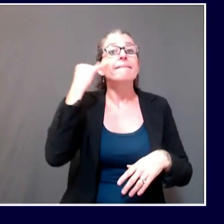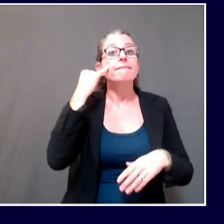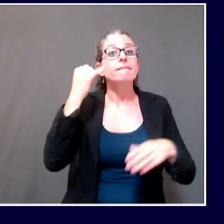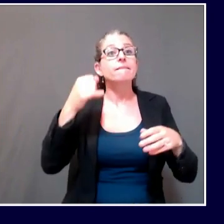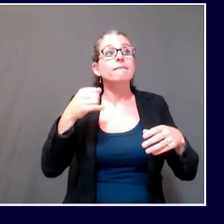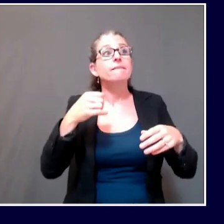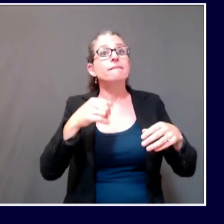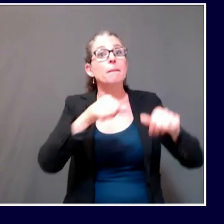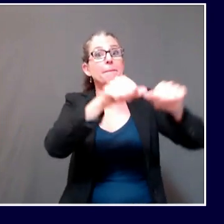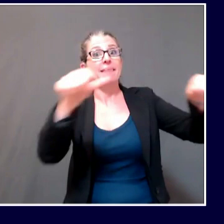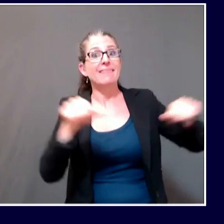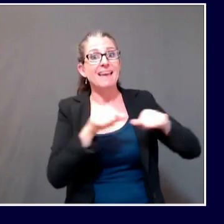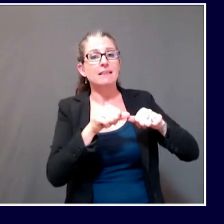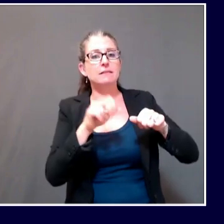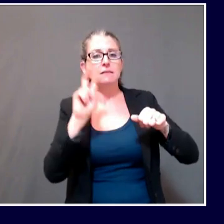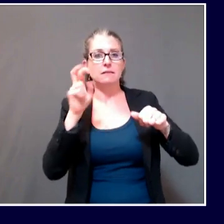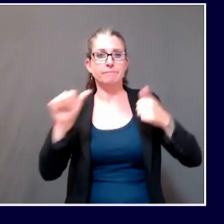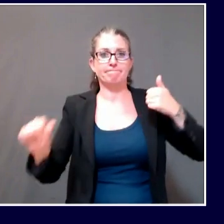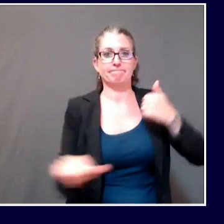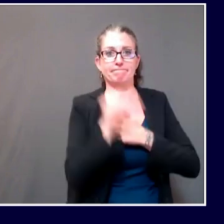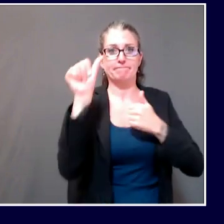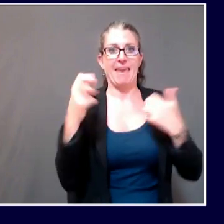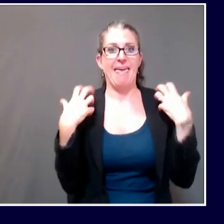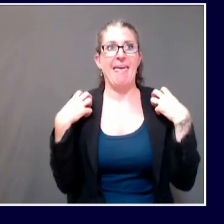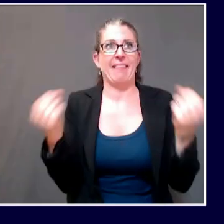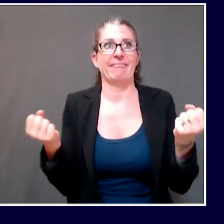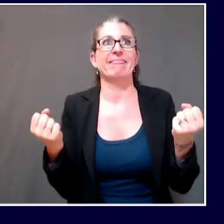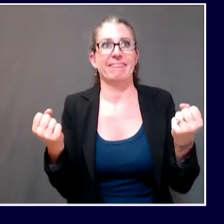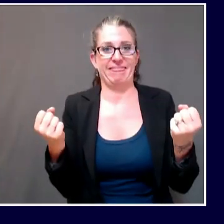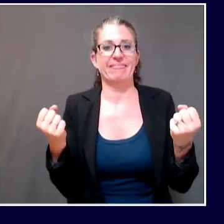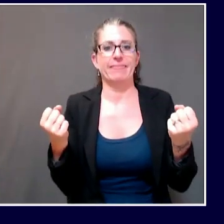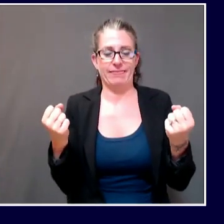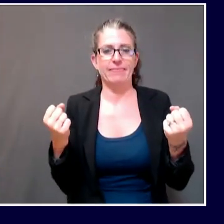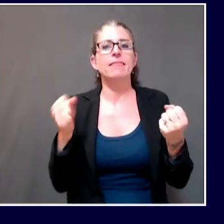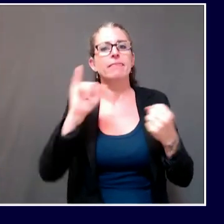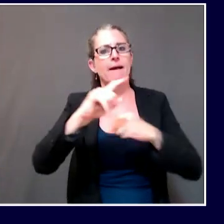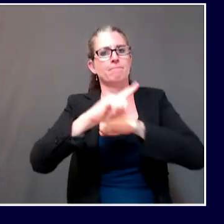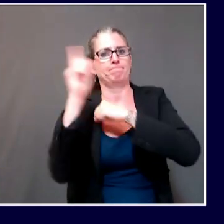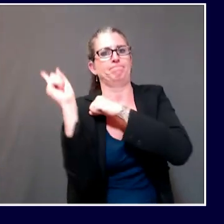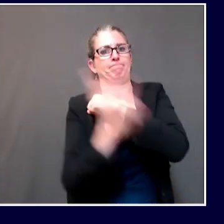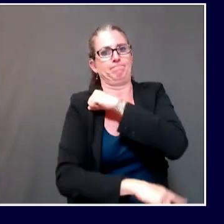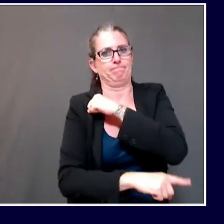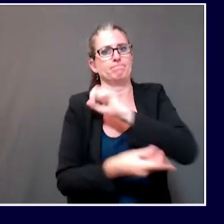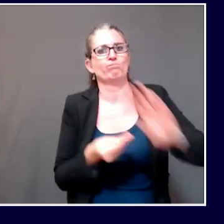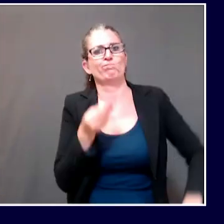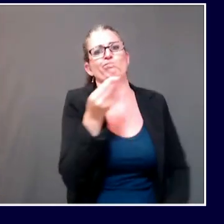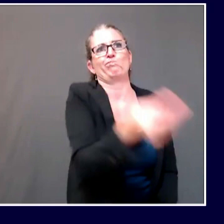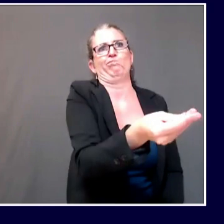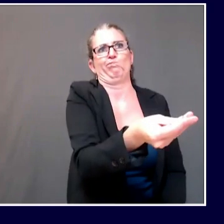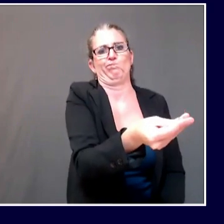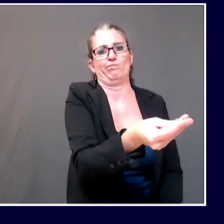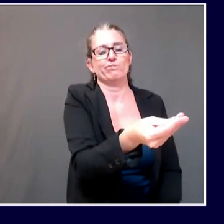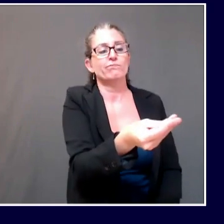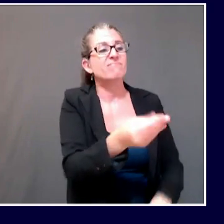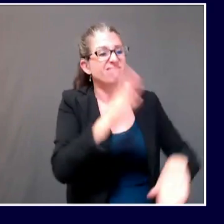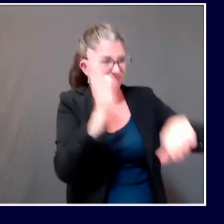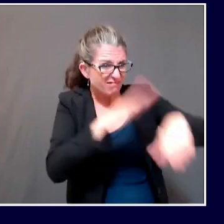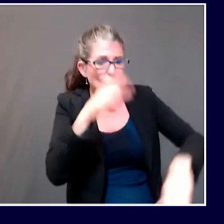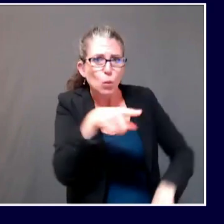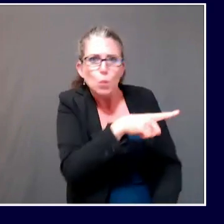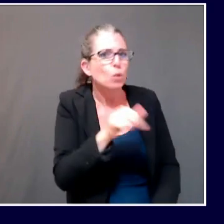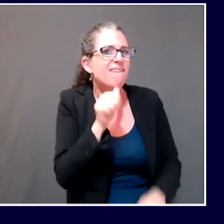abided with one or more health-related regulations. It puts them on notice of that. It also asks them to comply in the future.